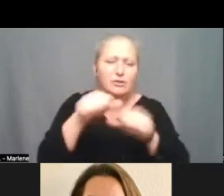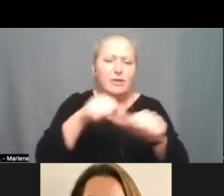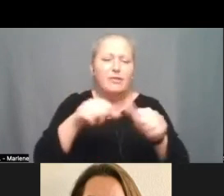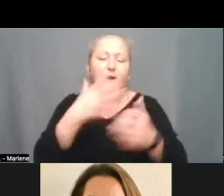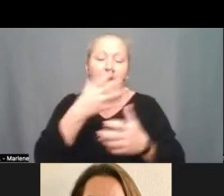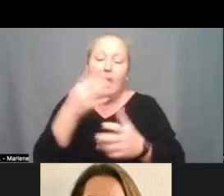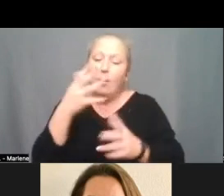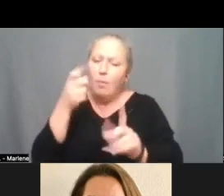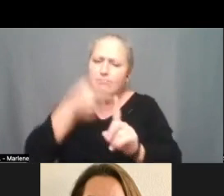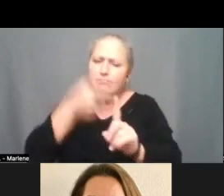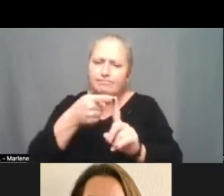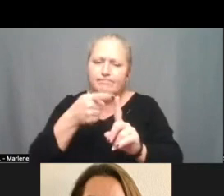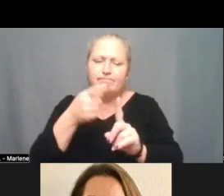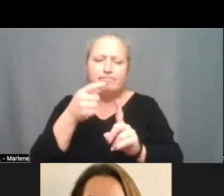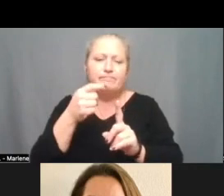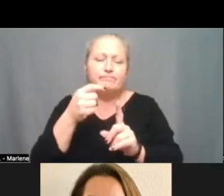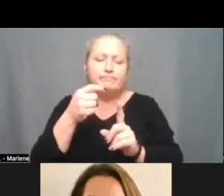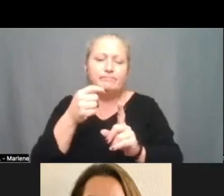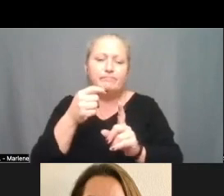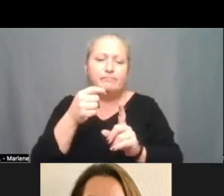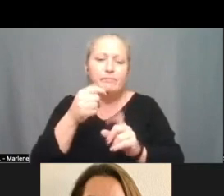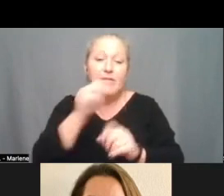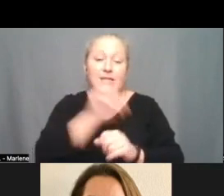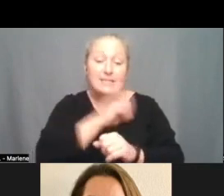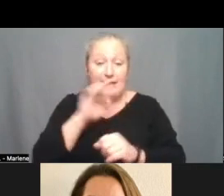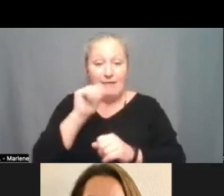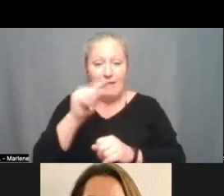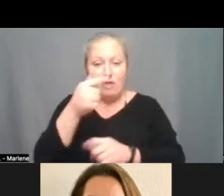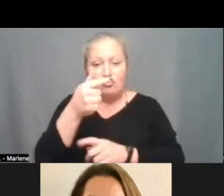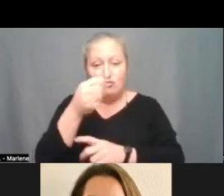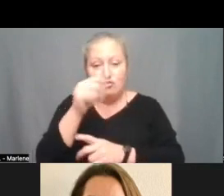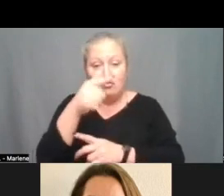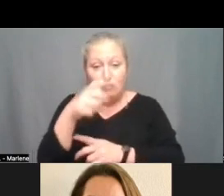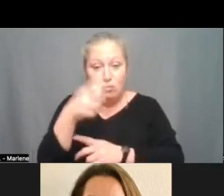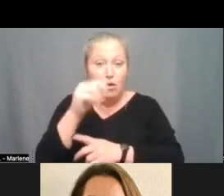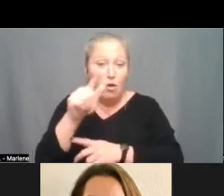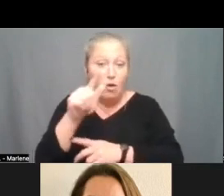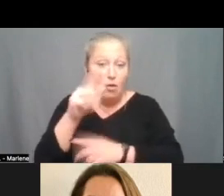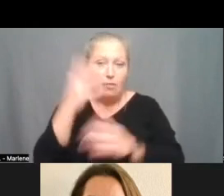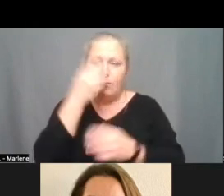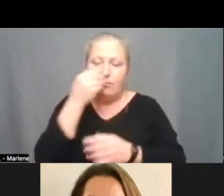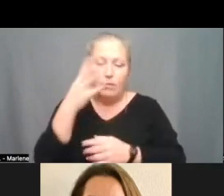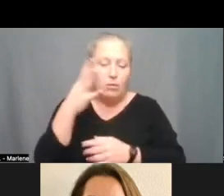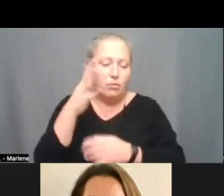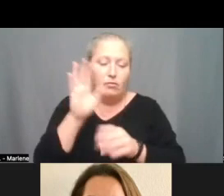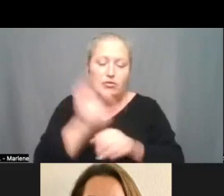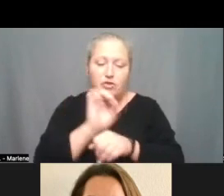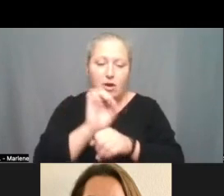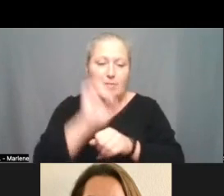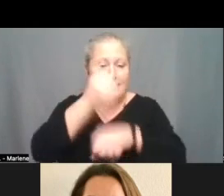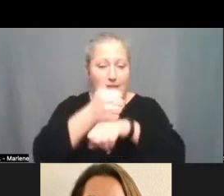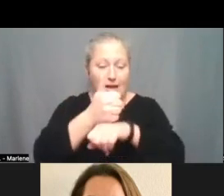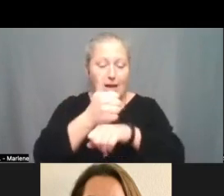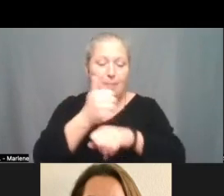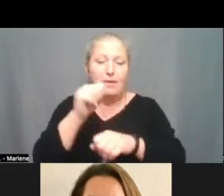point out the staff at George Hall did do a beautiful job of setting up the lounge in a very